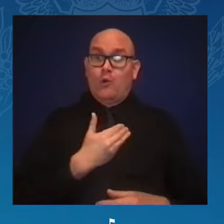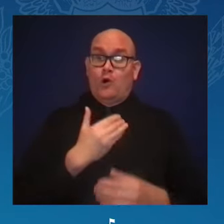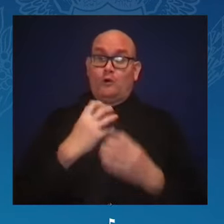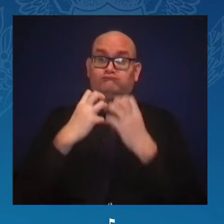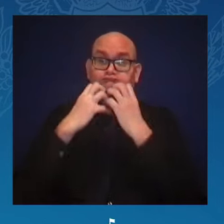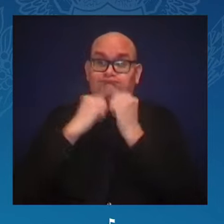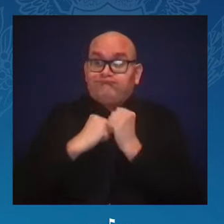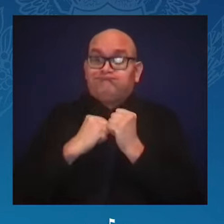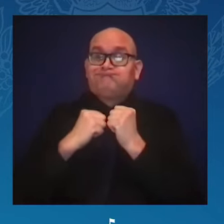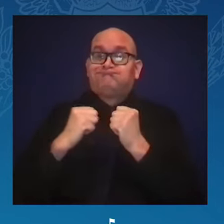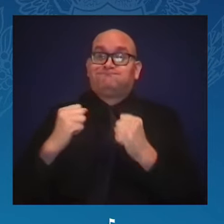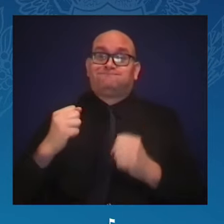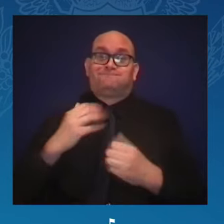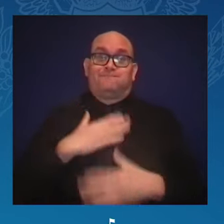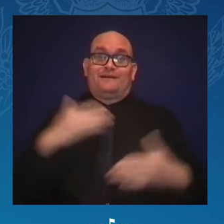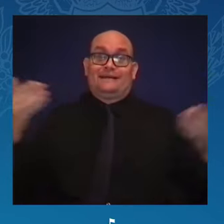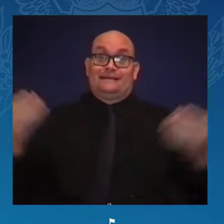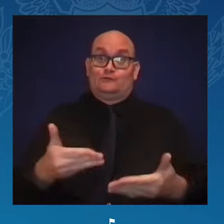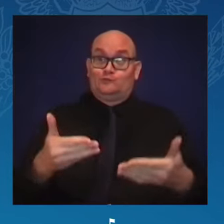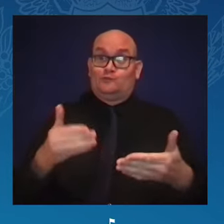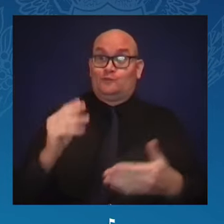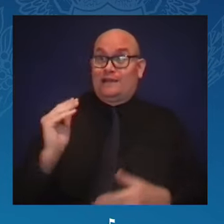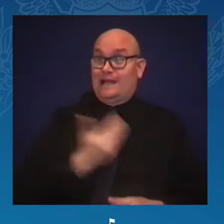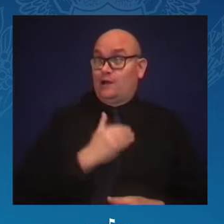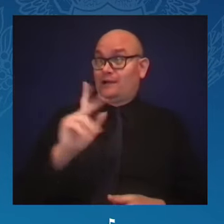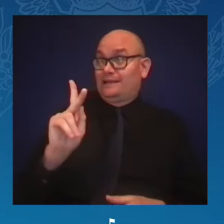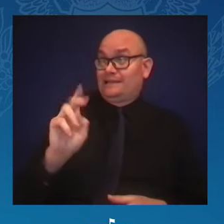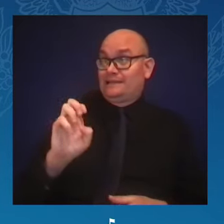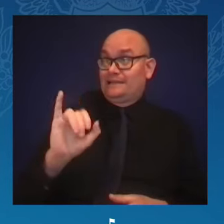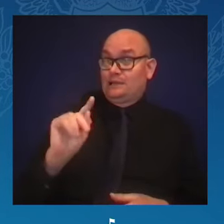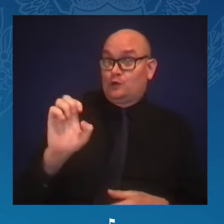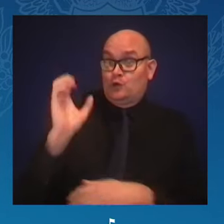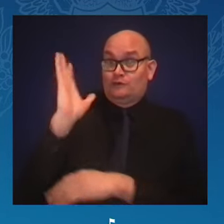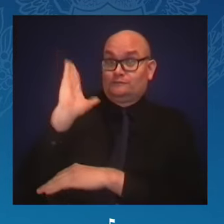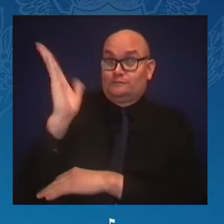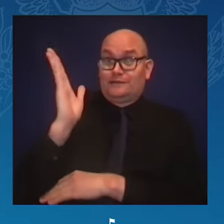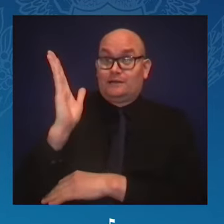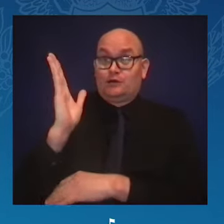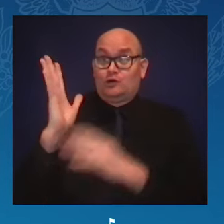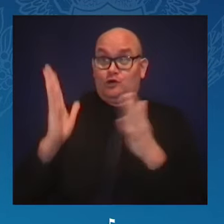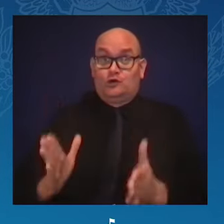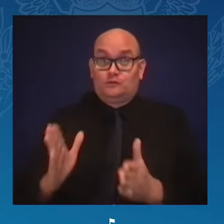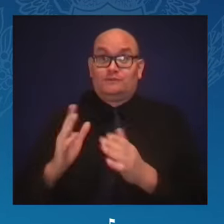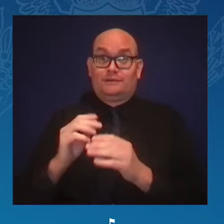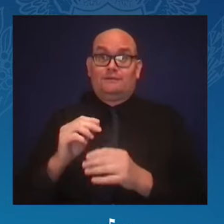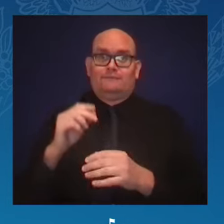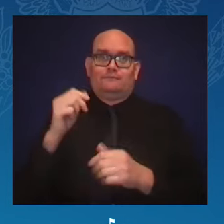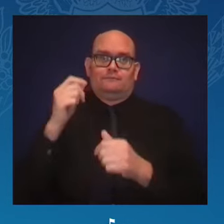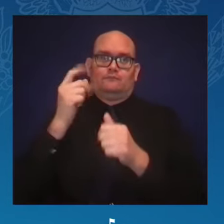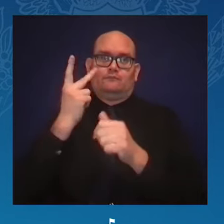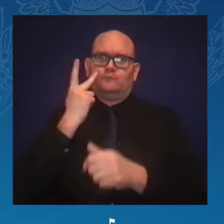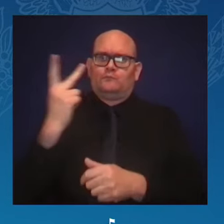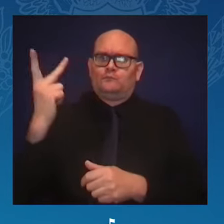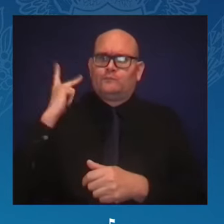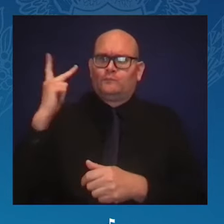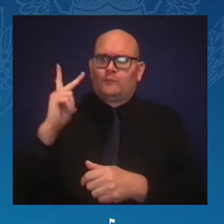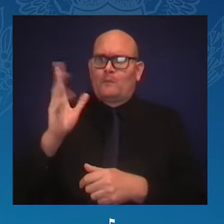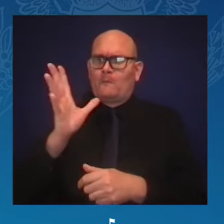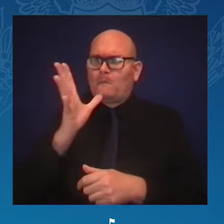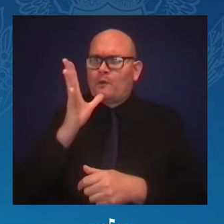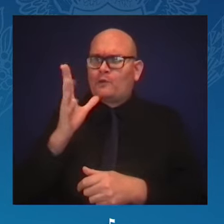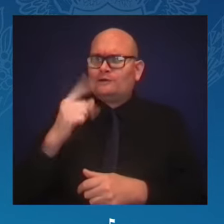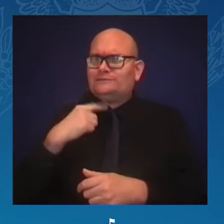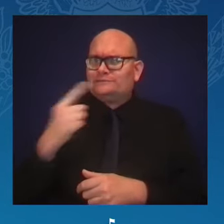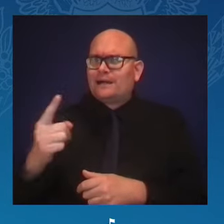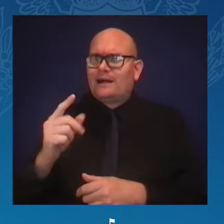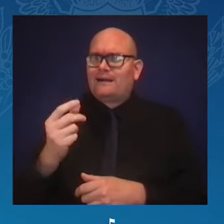would tell her, Kamala, you may be the first to do many things, but make sure that you are not the last.